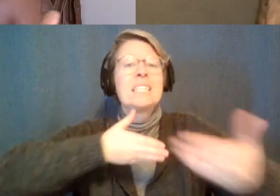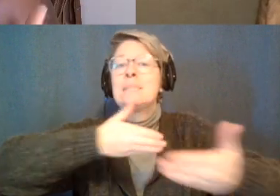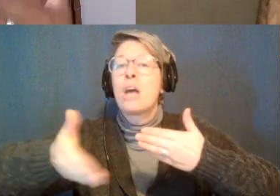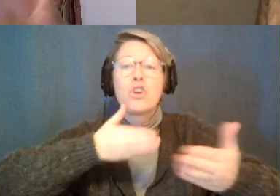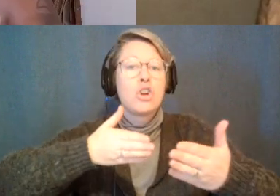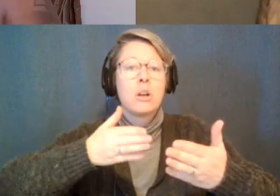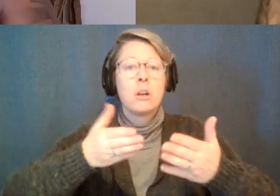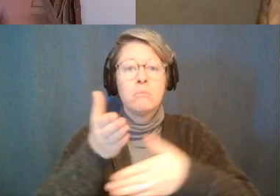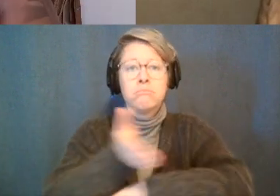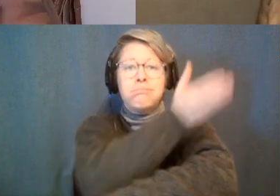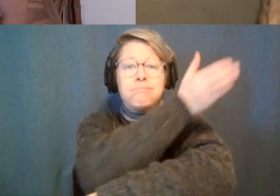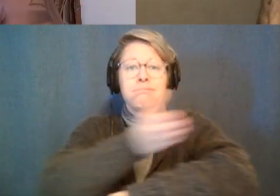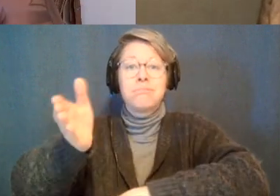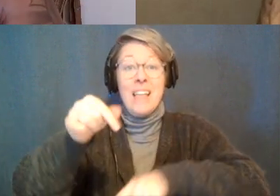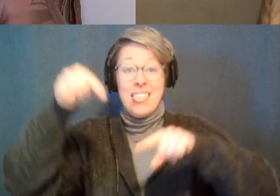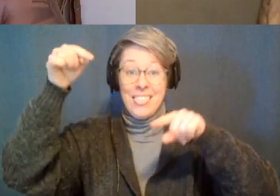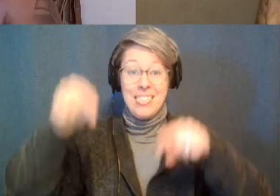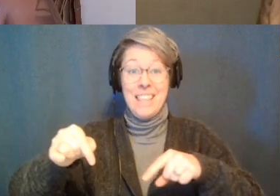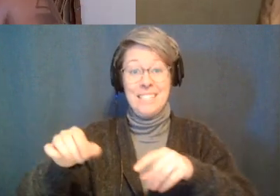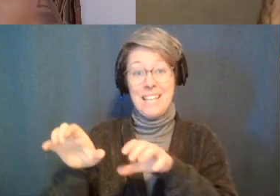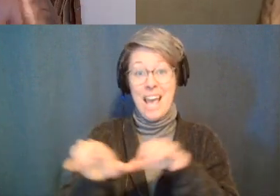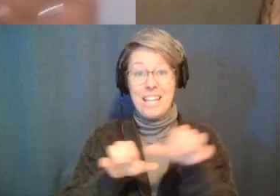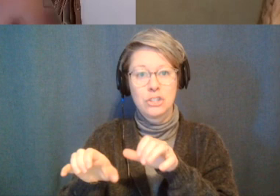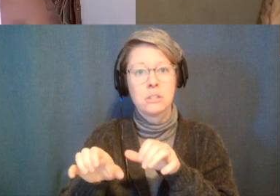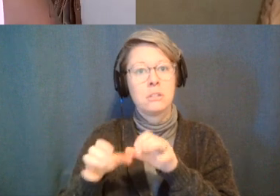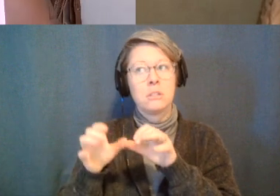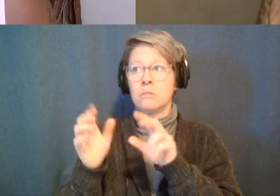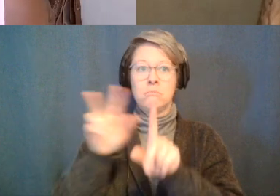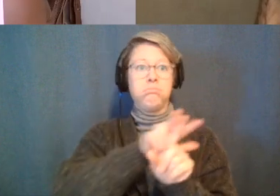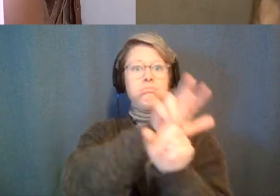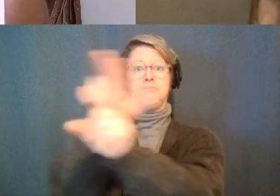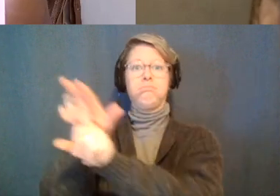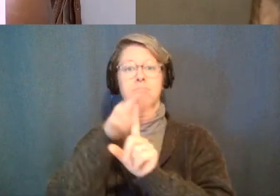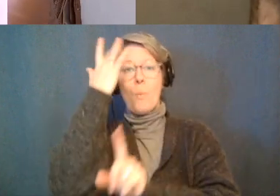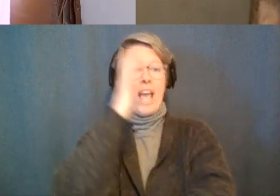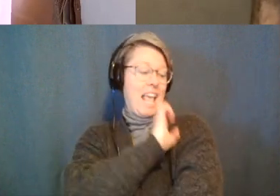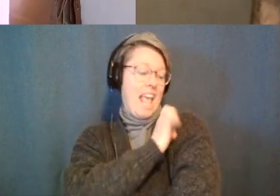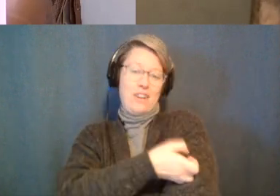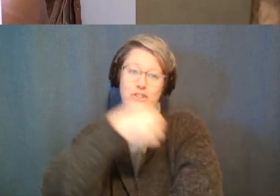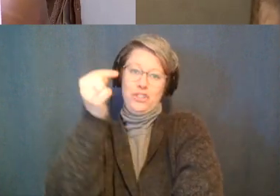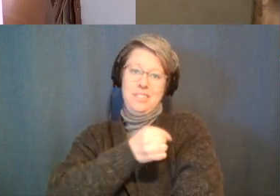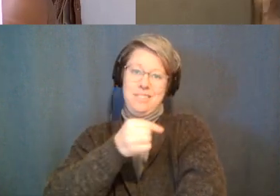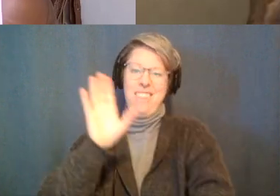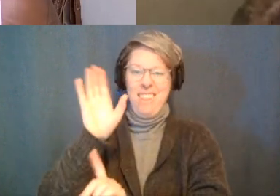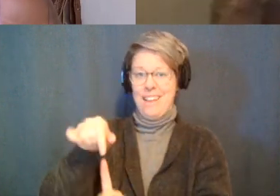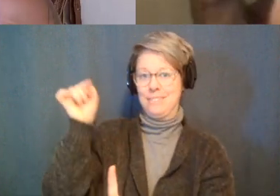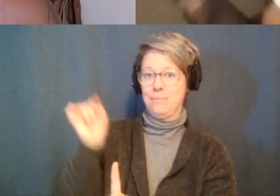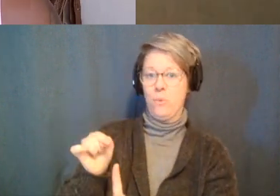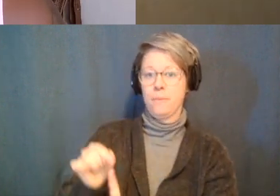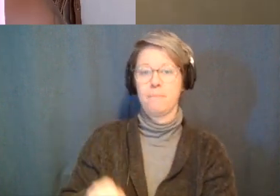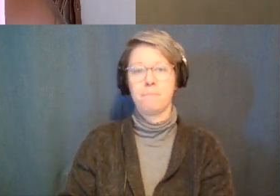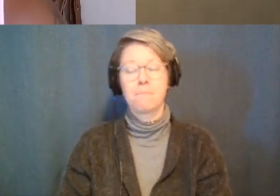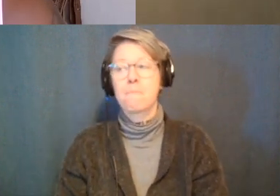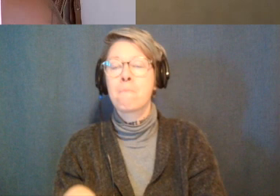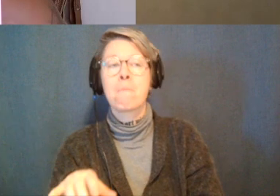of that like these principles apply to everybody because energy is what the basis is and i'm even i mean obviously you're